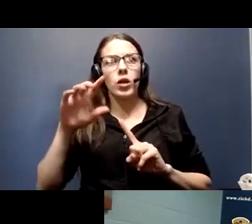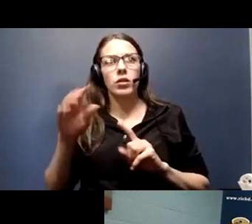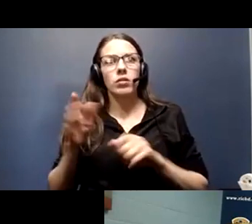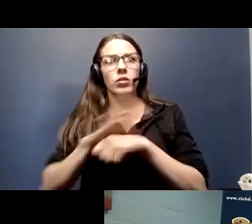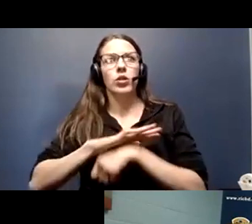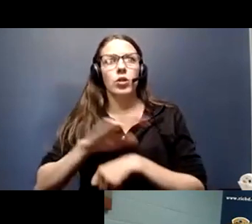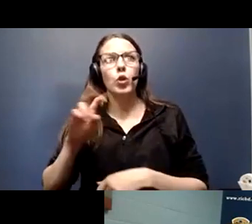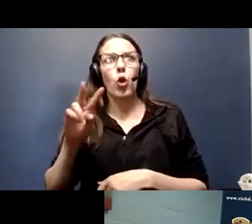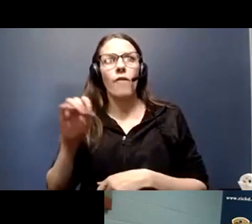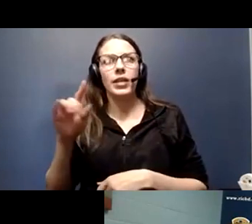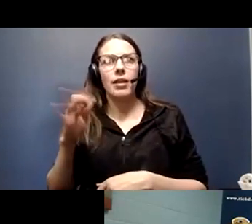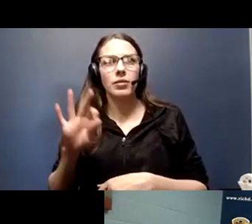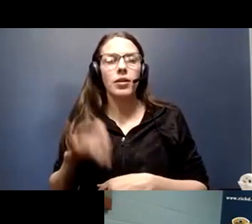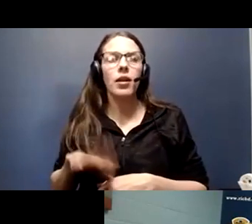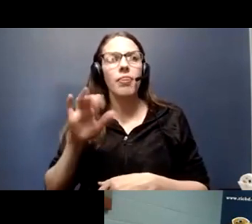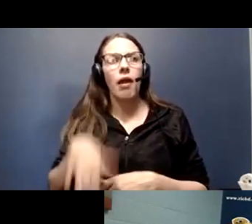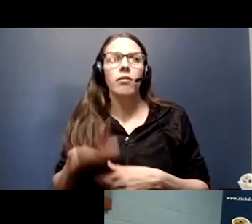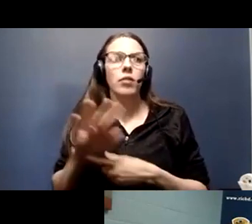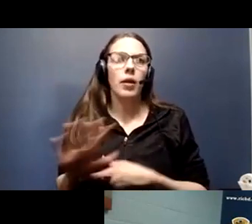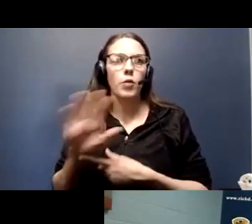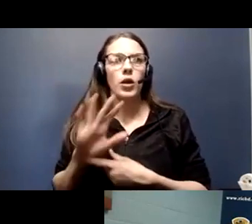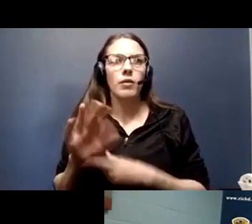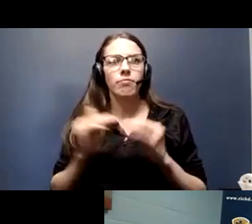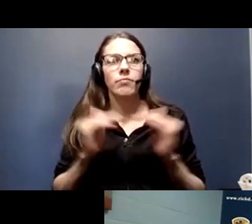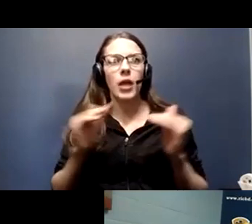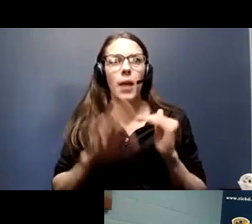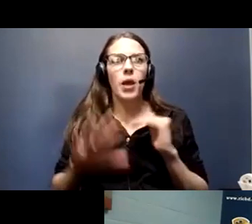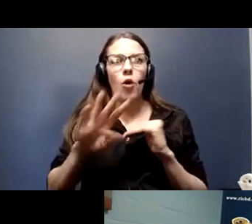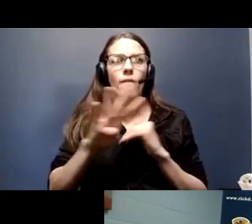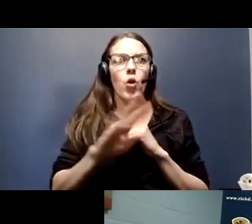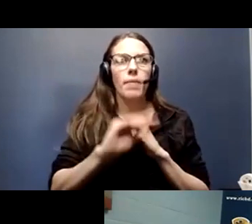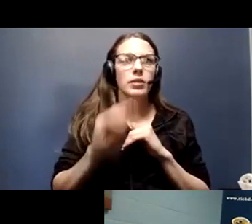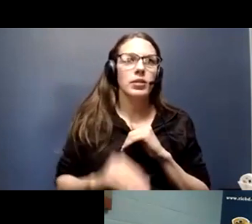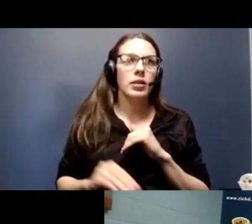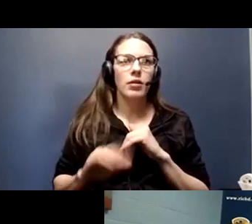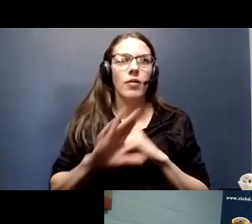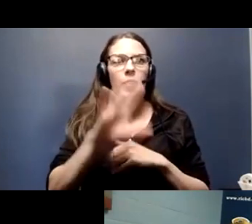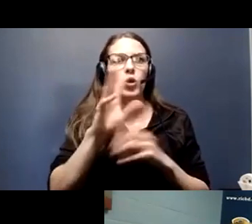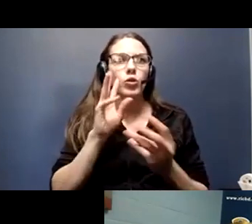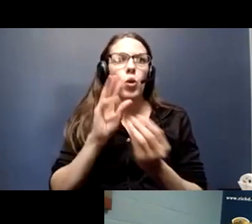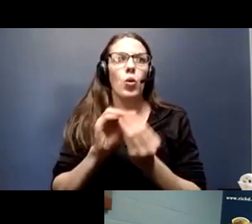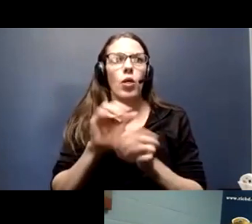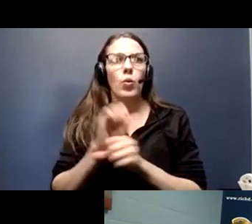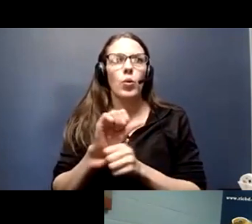and that is approximately equal to about four percent of their total workforce.